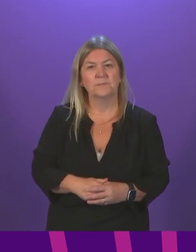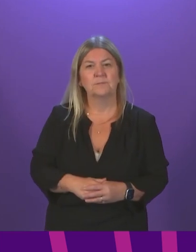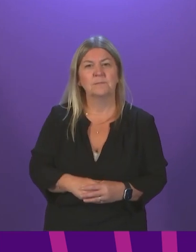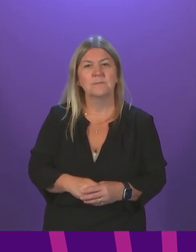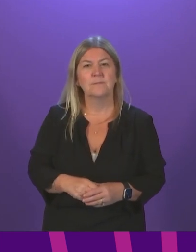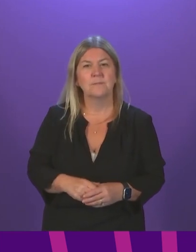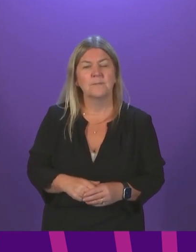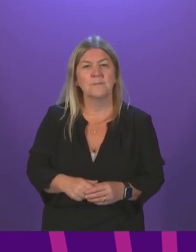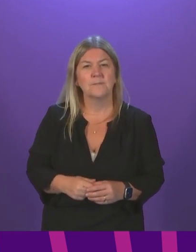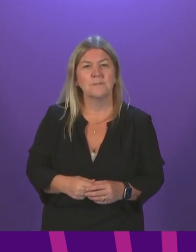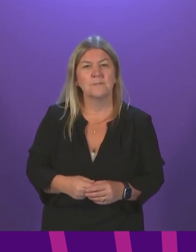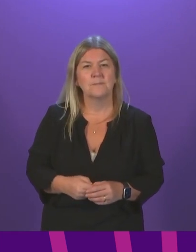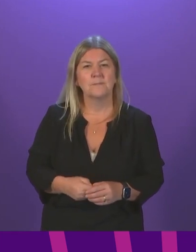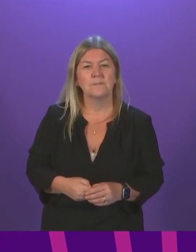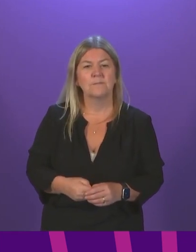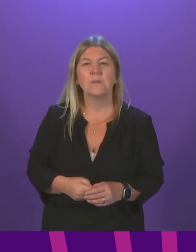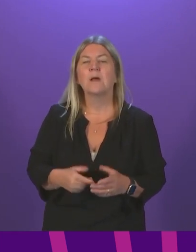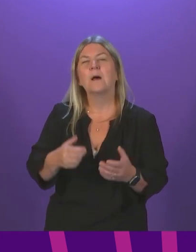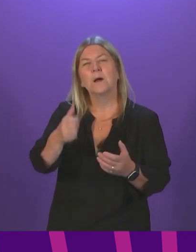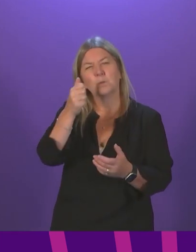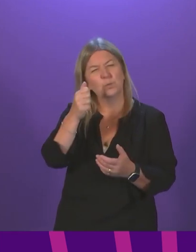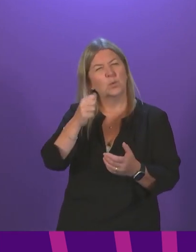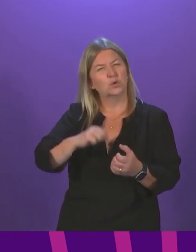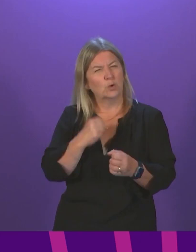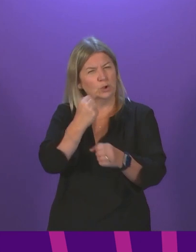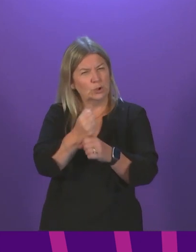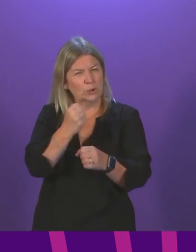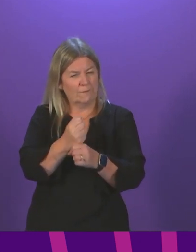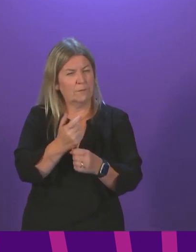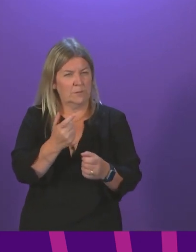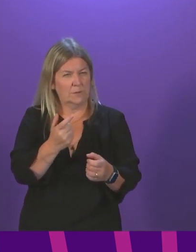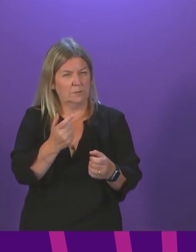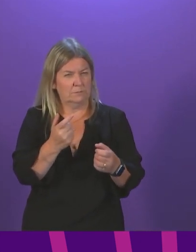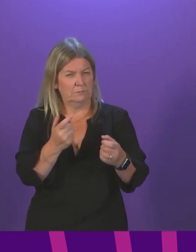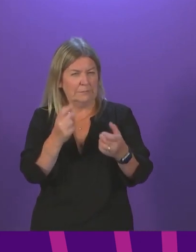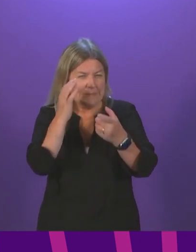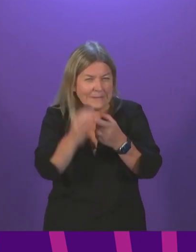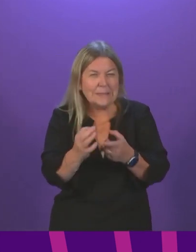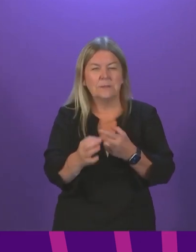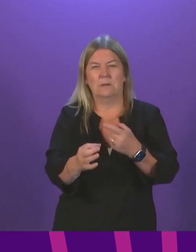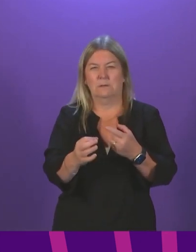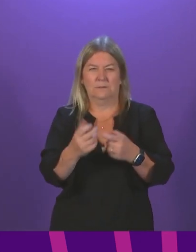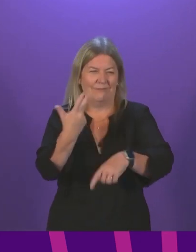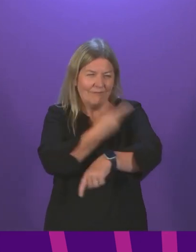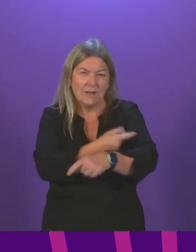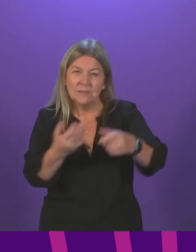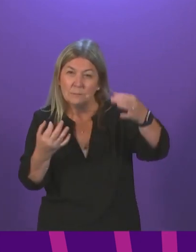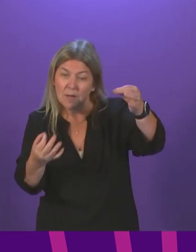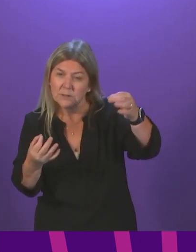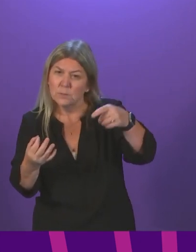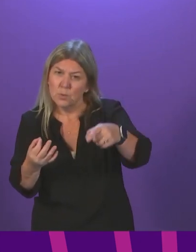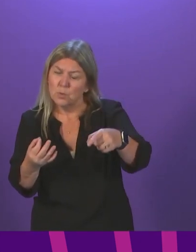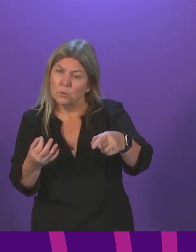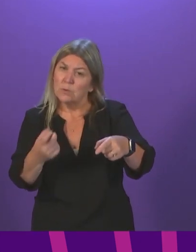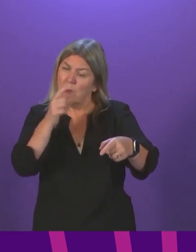Thank you. We know the detail of the Scottish Government's plans for vaccine passports has been severely lacking. So can I ask the First Minister if all those eligible for